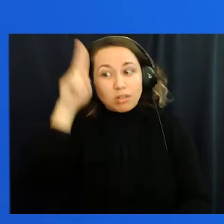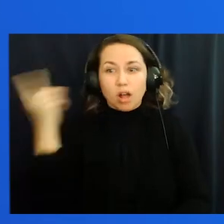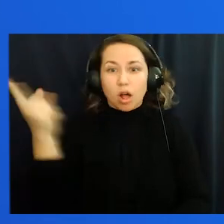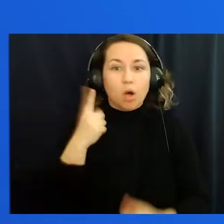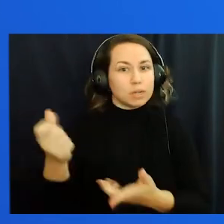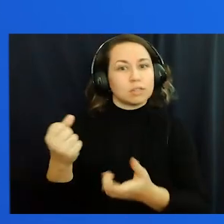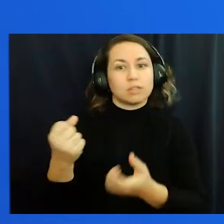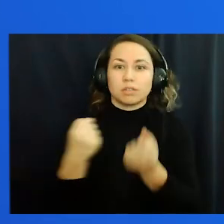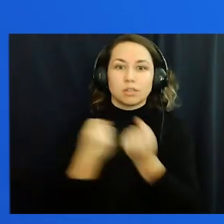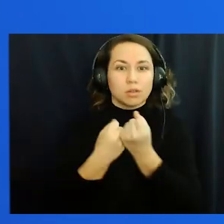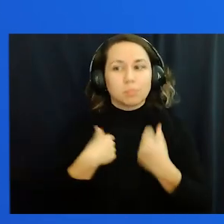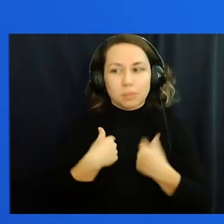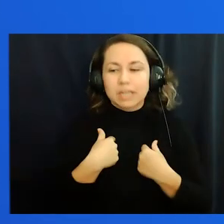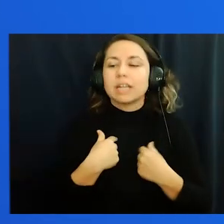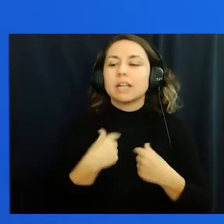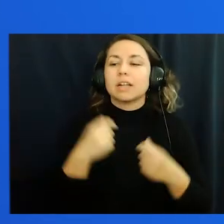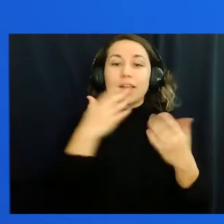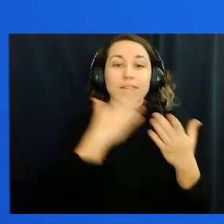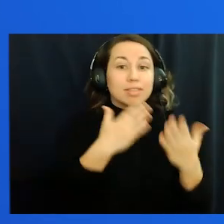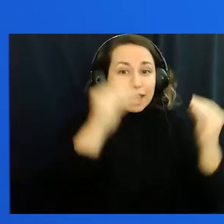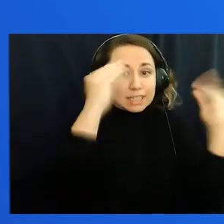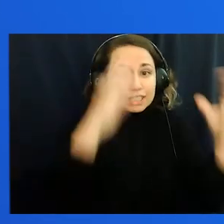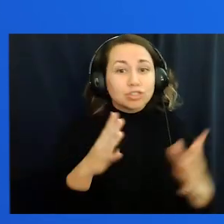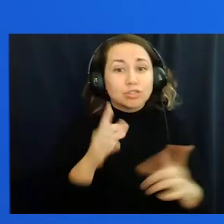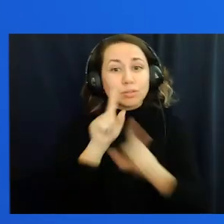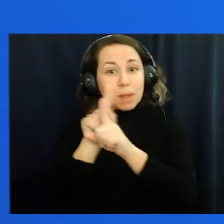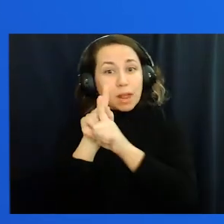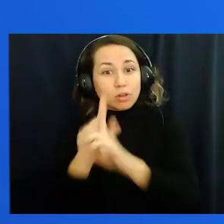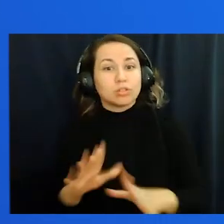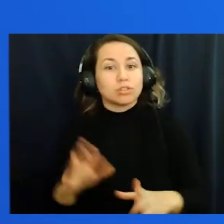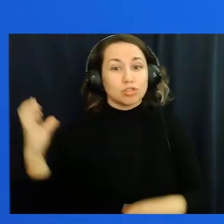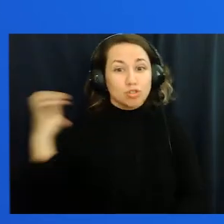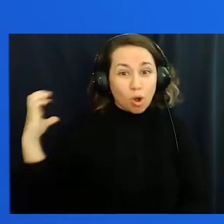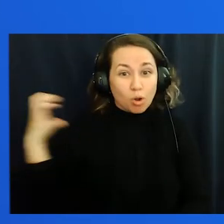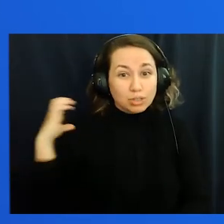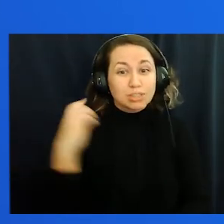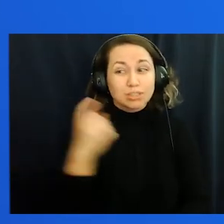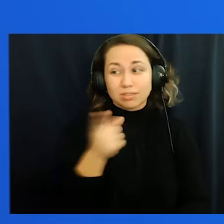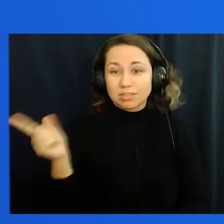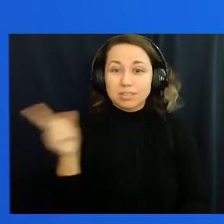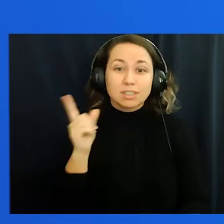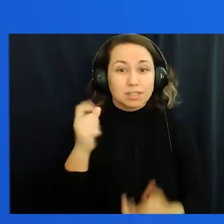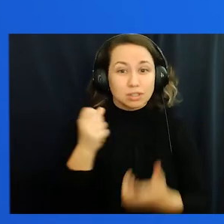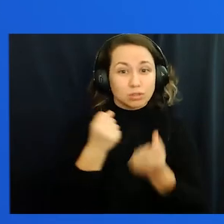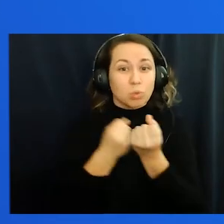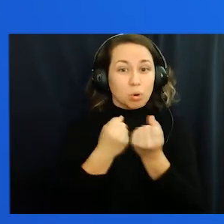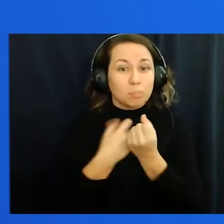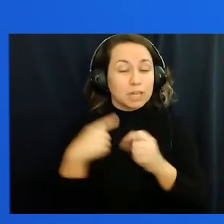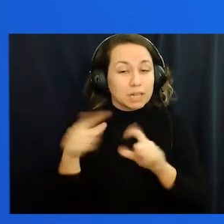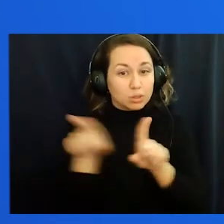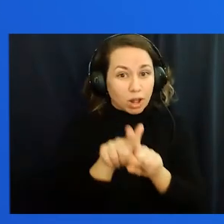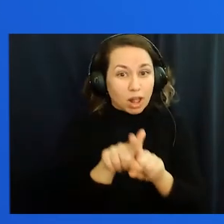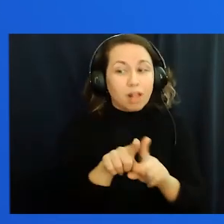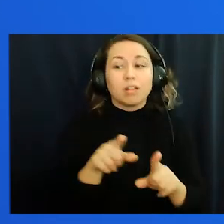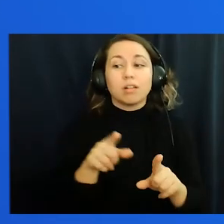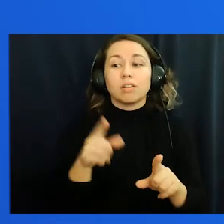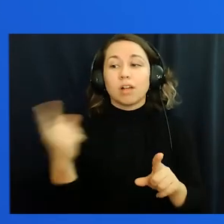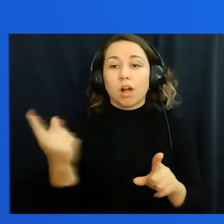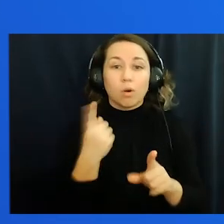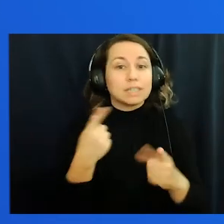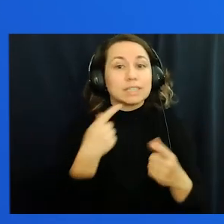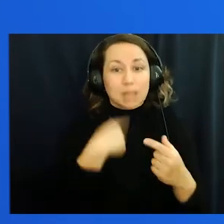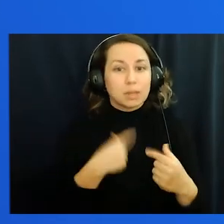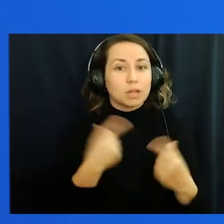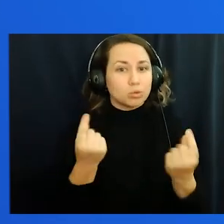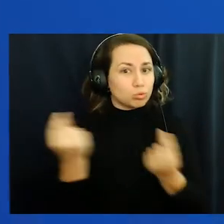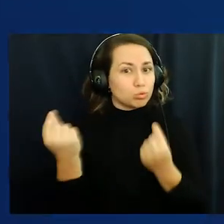me throughout my journey. I want to thank my teachers, my mentors, and my coaches who have supported me as well and who always